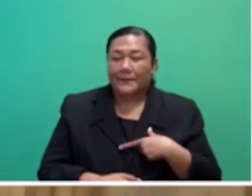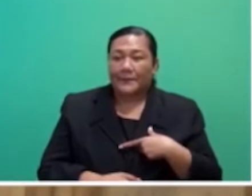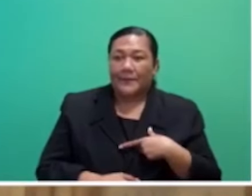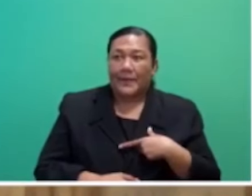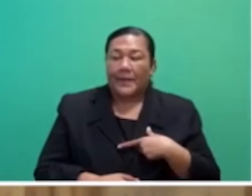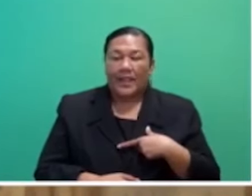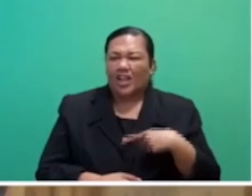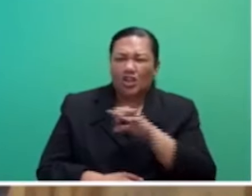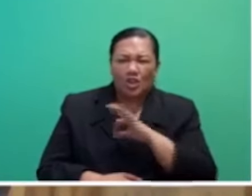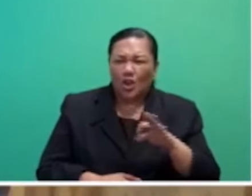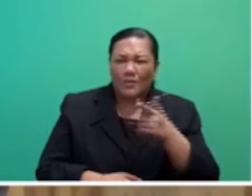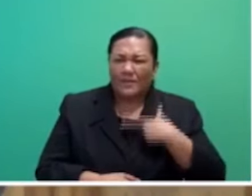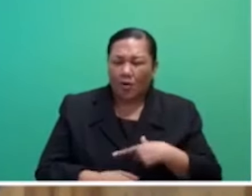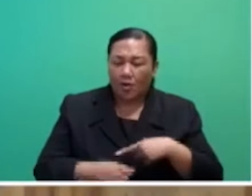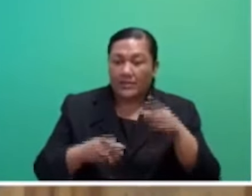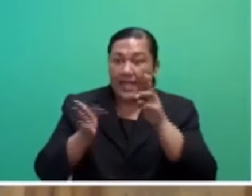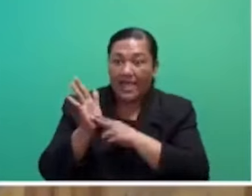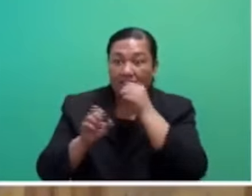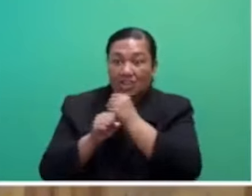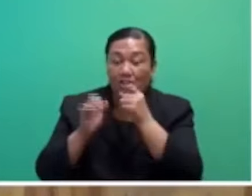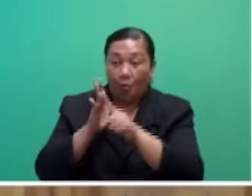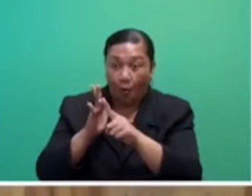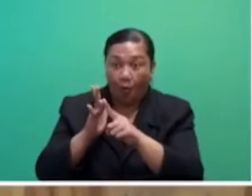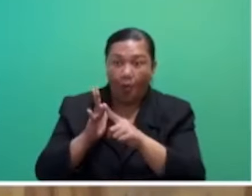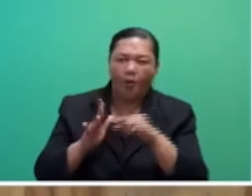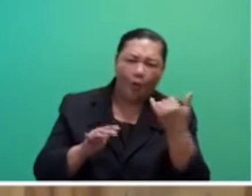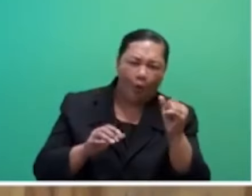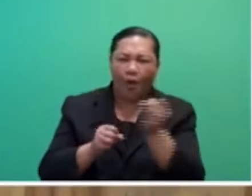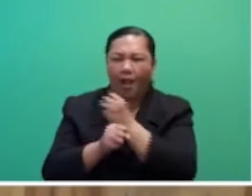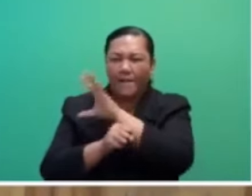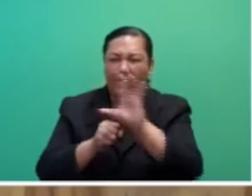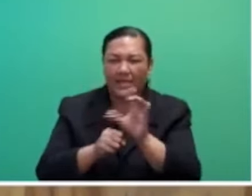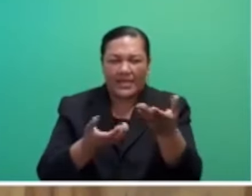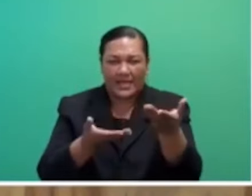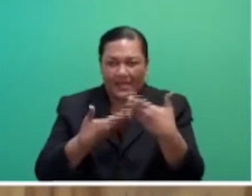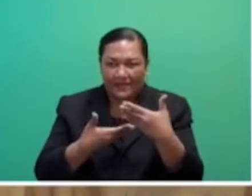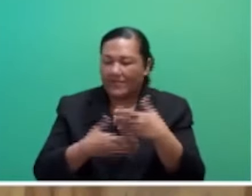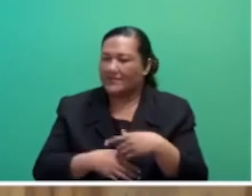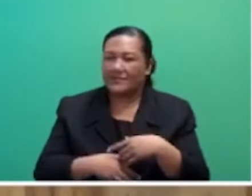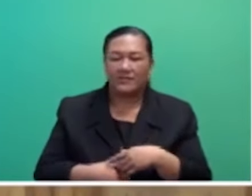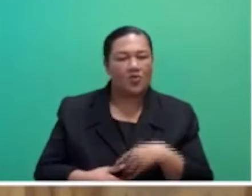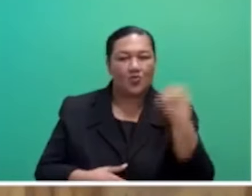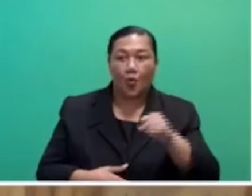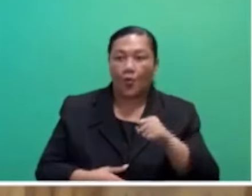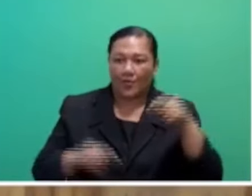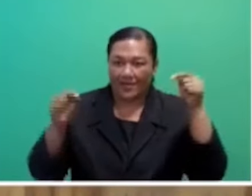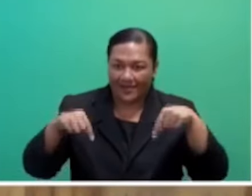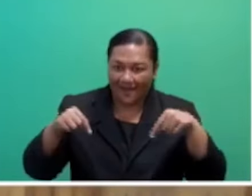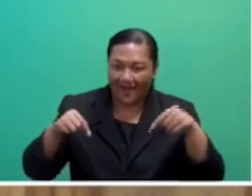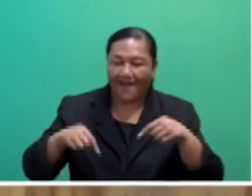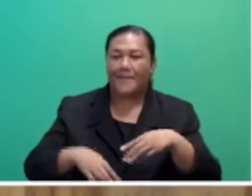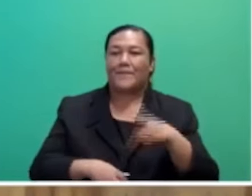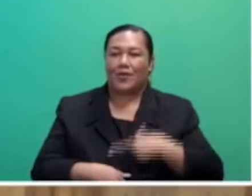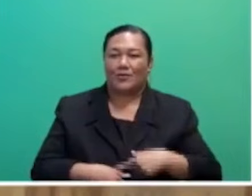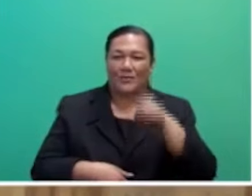We are here for the very people whose votes give us the power to become ministers and members of